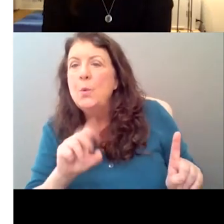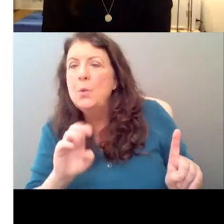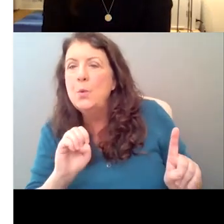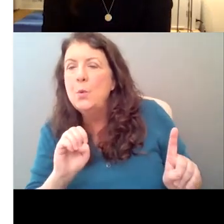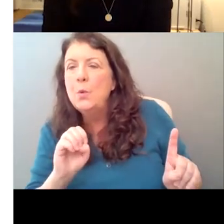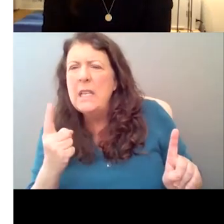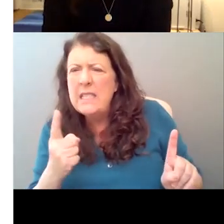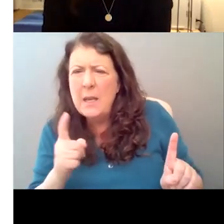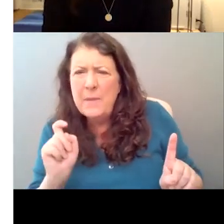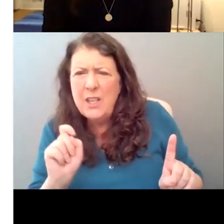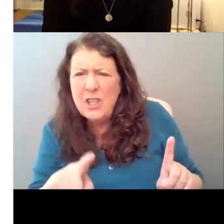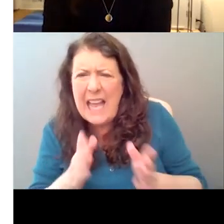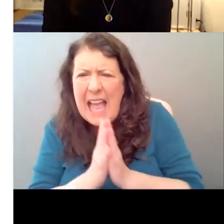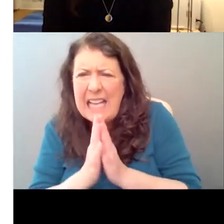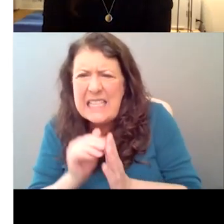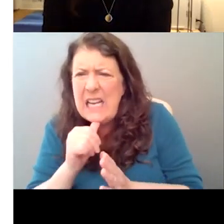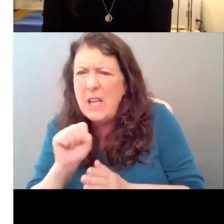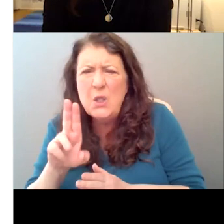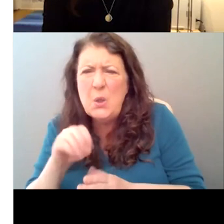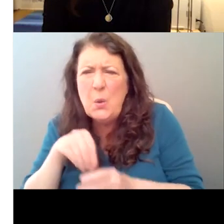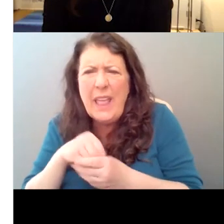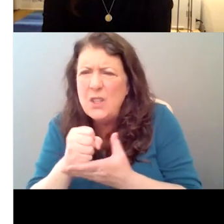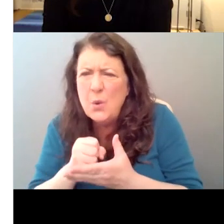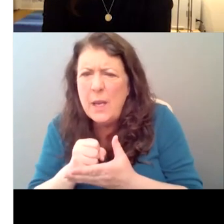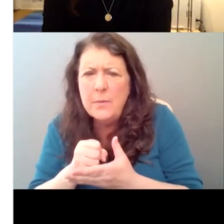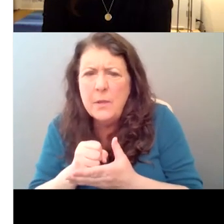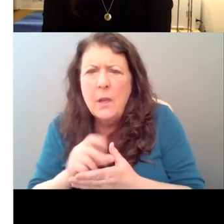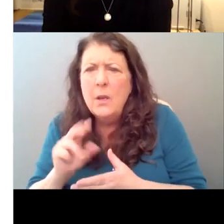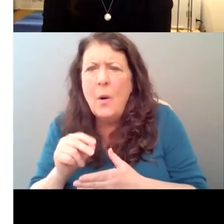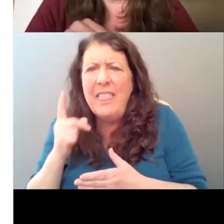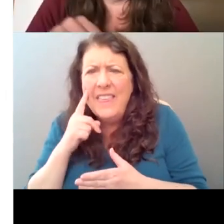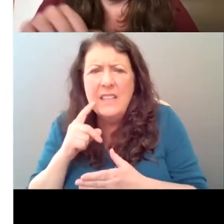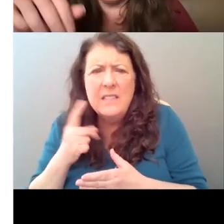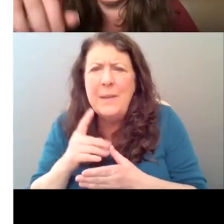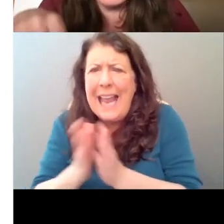somebody just asked, it's not Sue in the script. I think it is. I think if we go down,